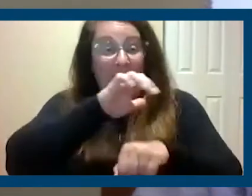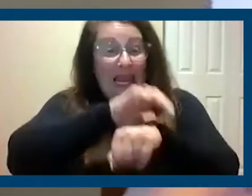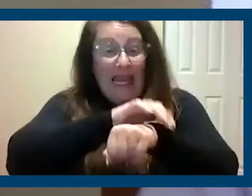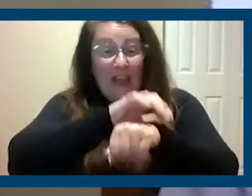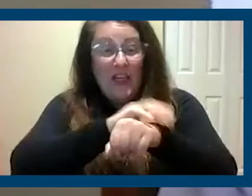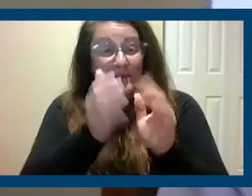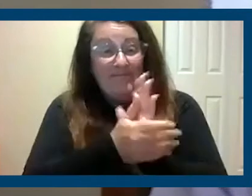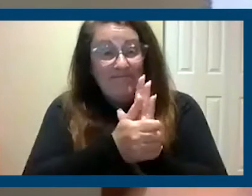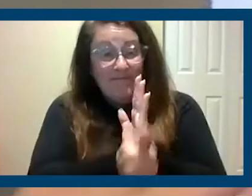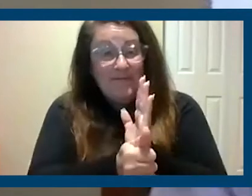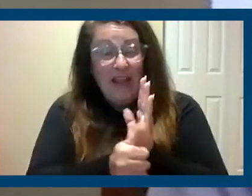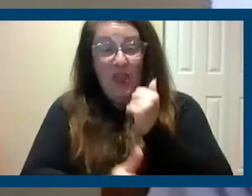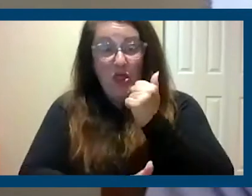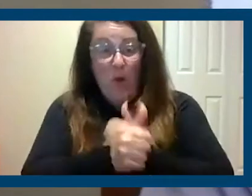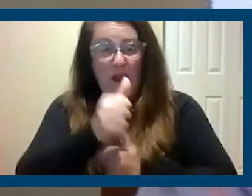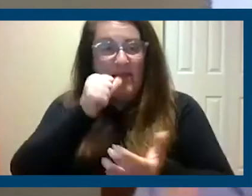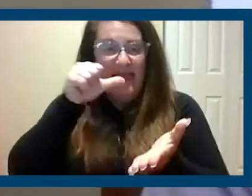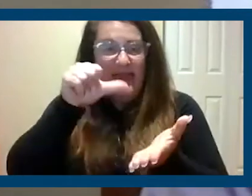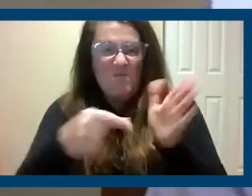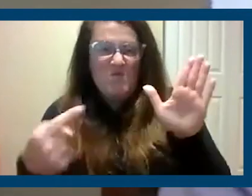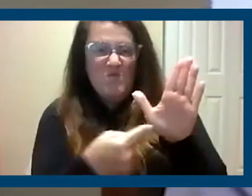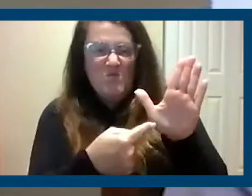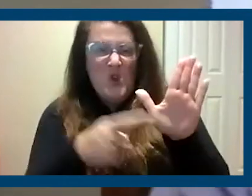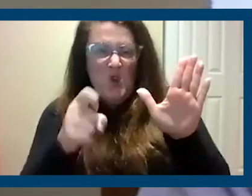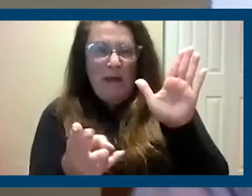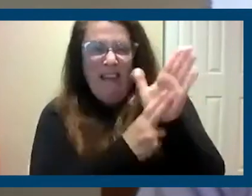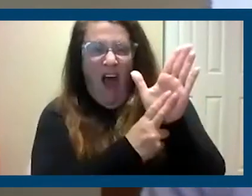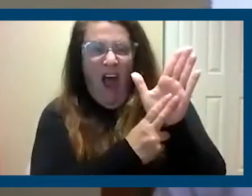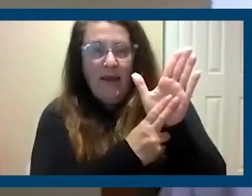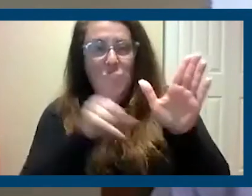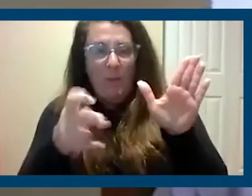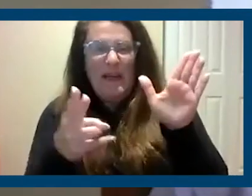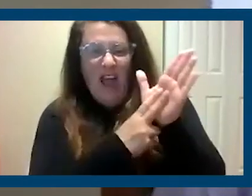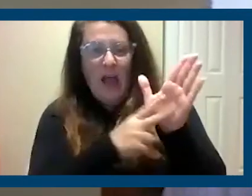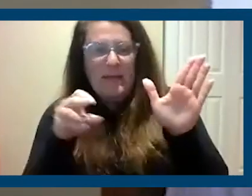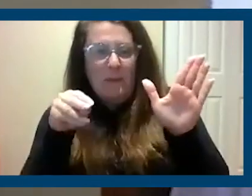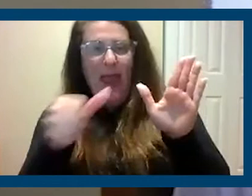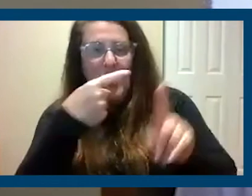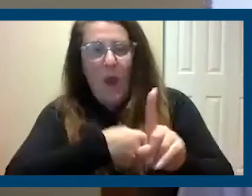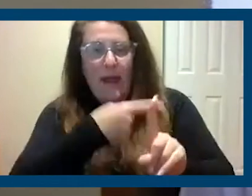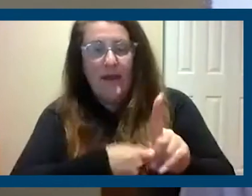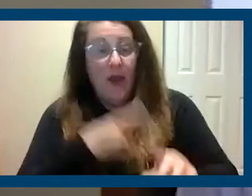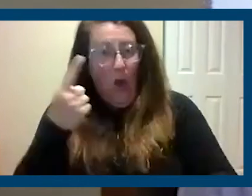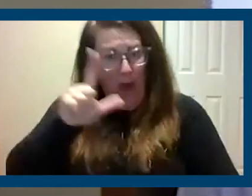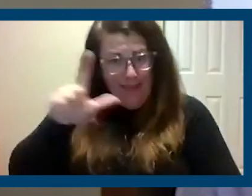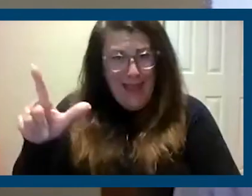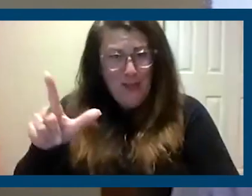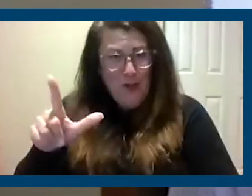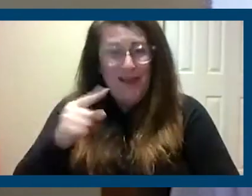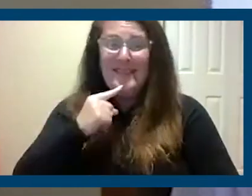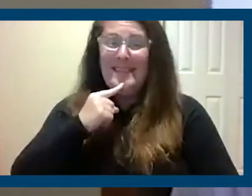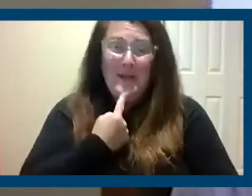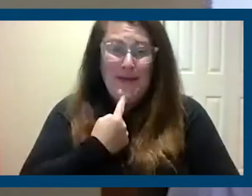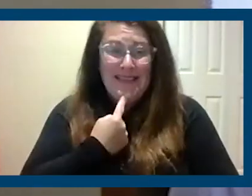and threatened them with letters that said, you must sign this contract. You must pay your rent. I have one landlord that literally said,